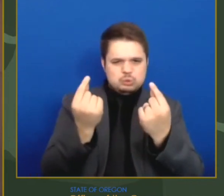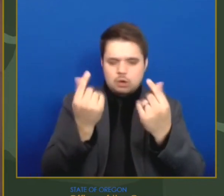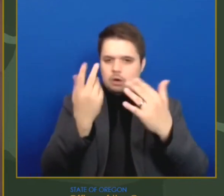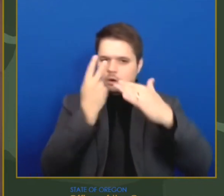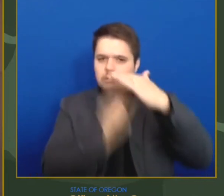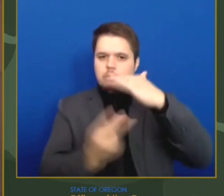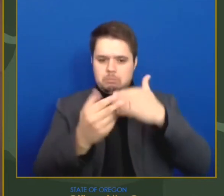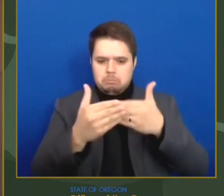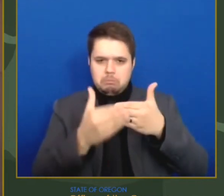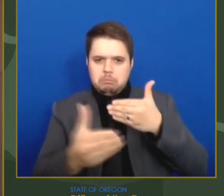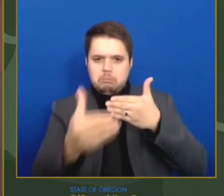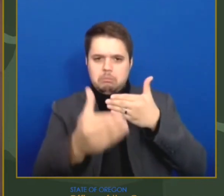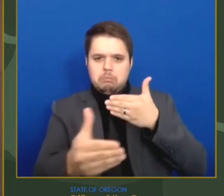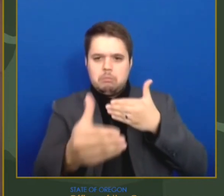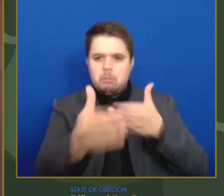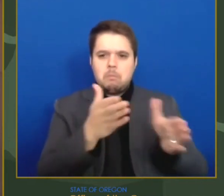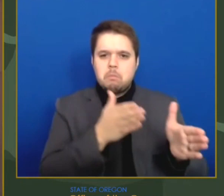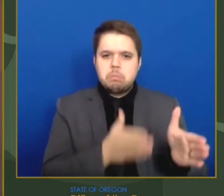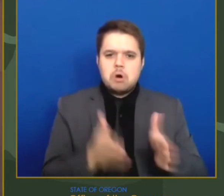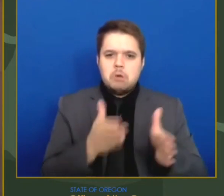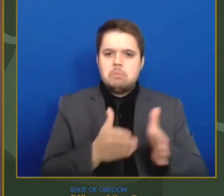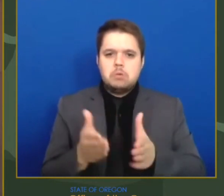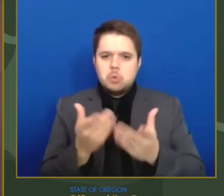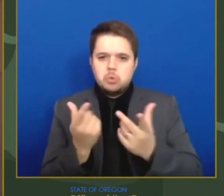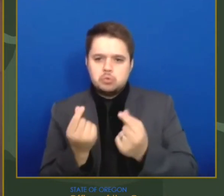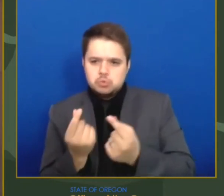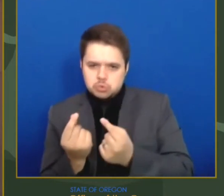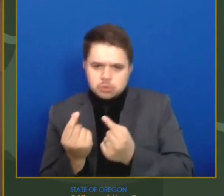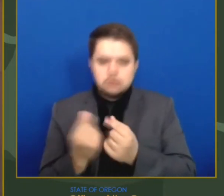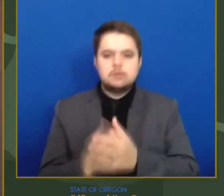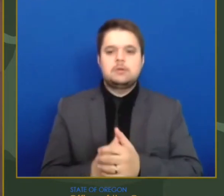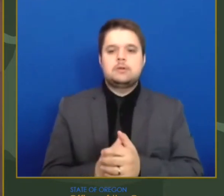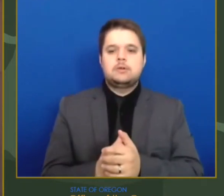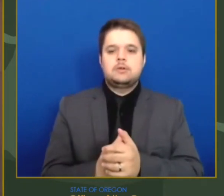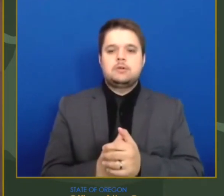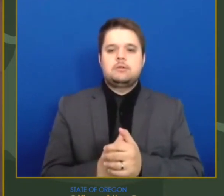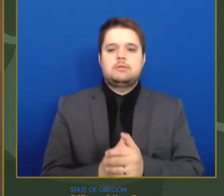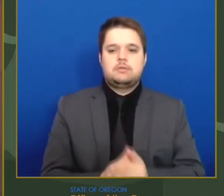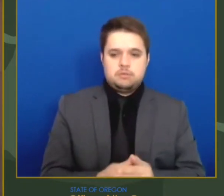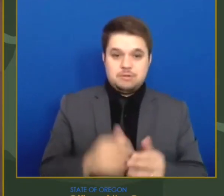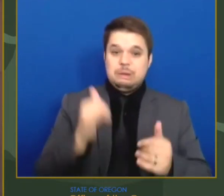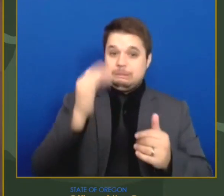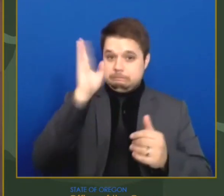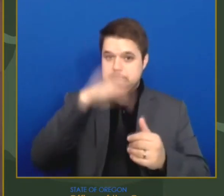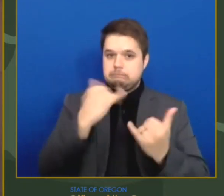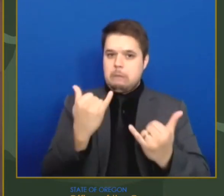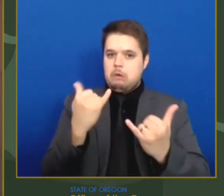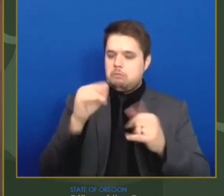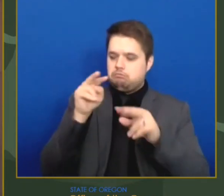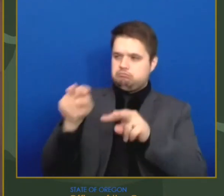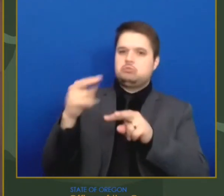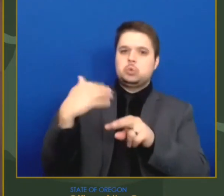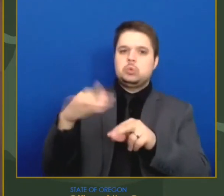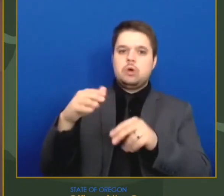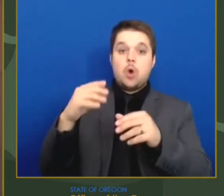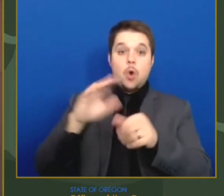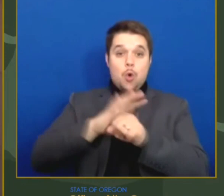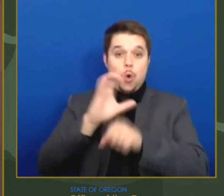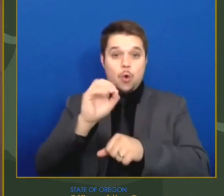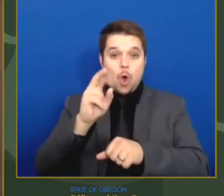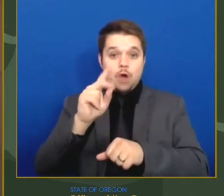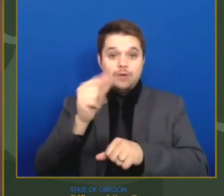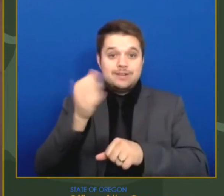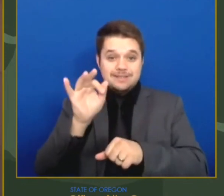newly identified mutation of the virus right here in Oregon. But first, I wanted to take a moment to